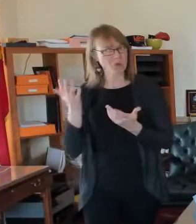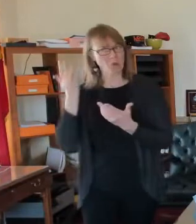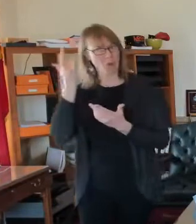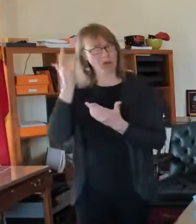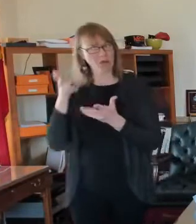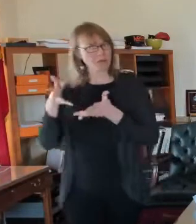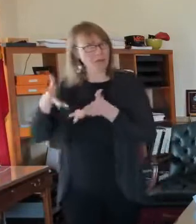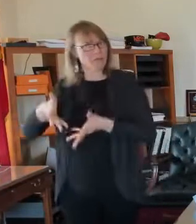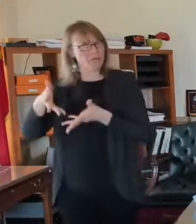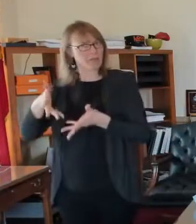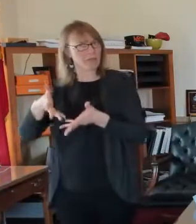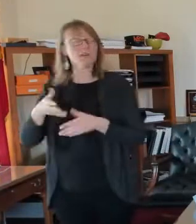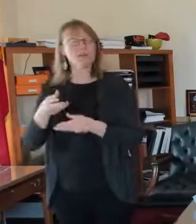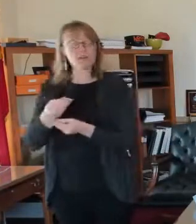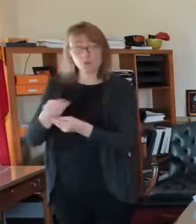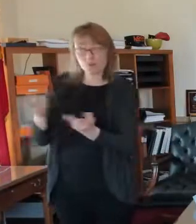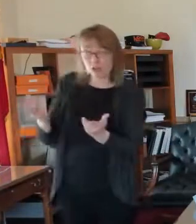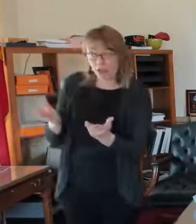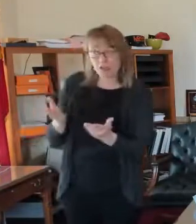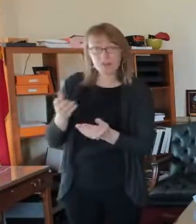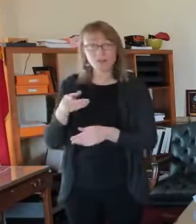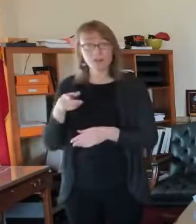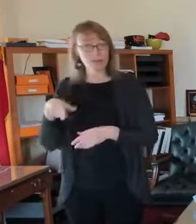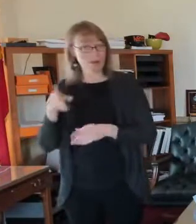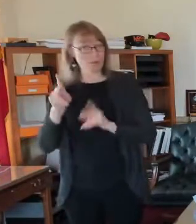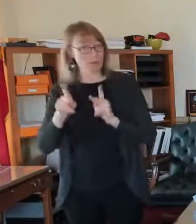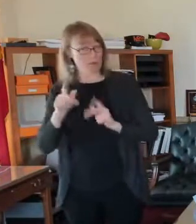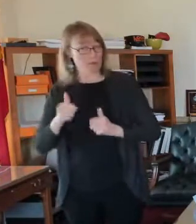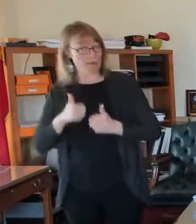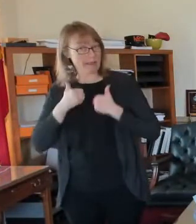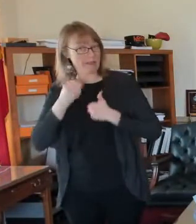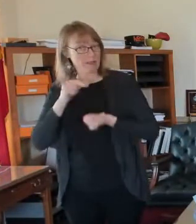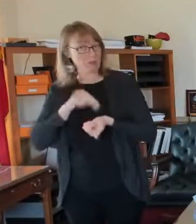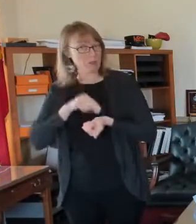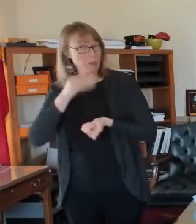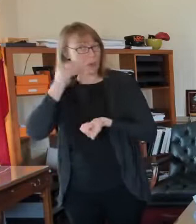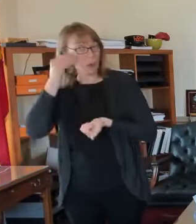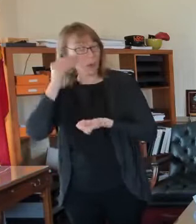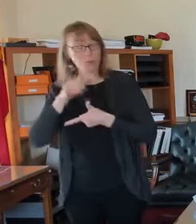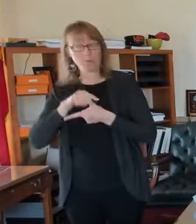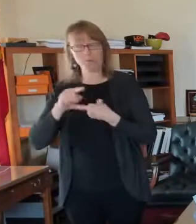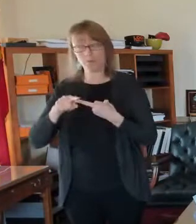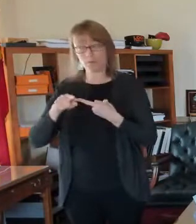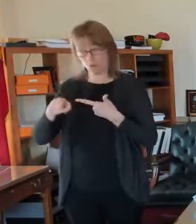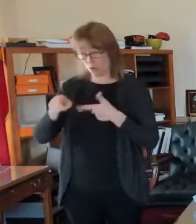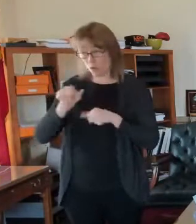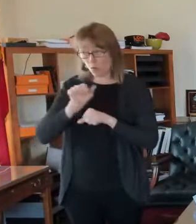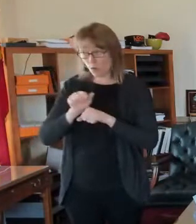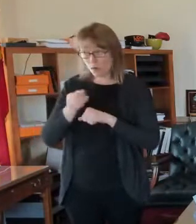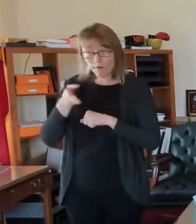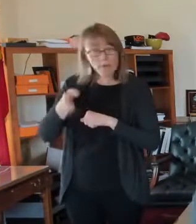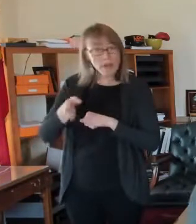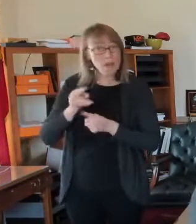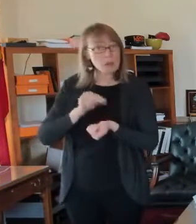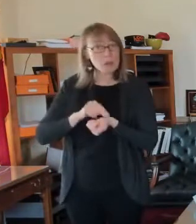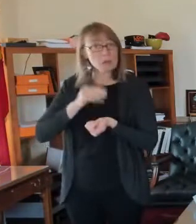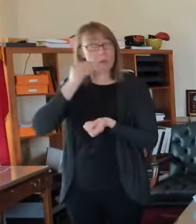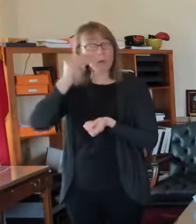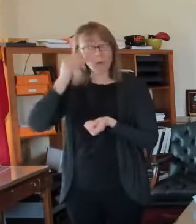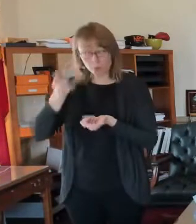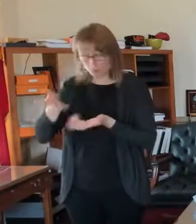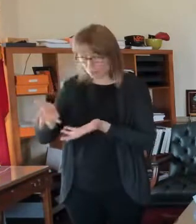the opportunity. And so then there were some remaining doses and we're hopeful that those doses were going to be able to get in arms pretty soon.